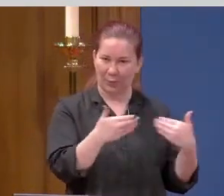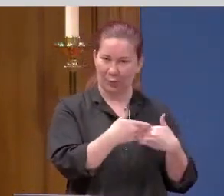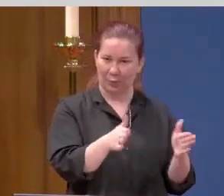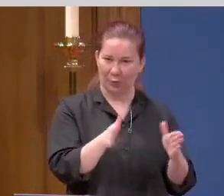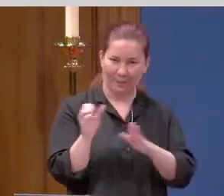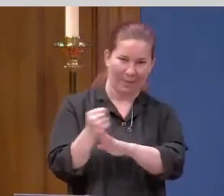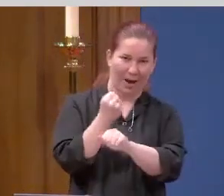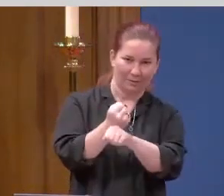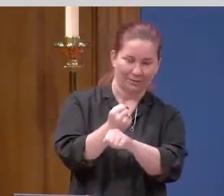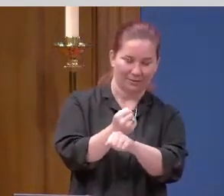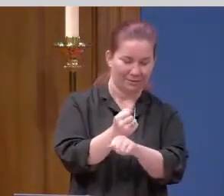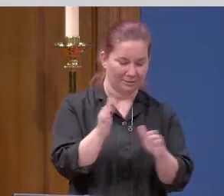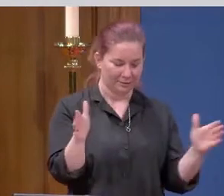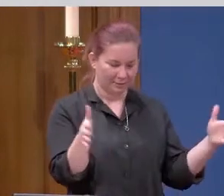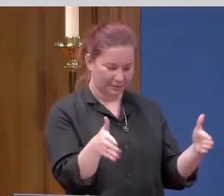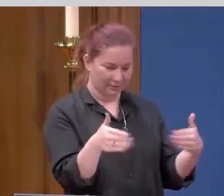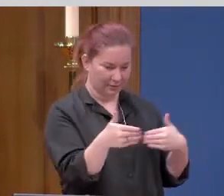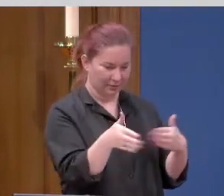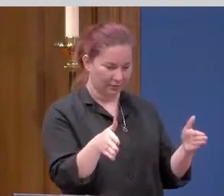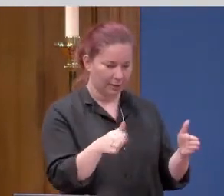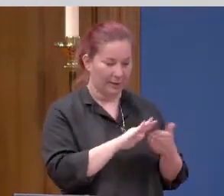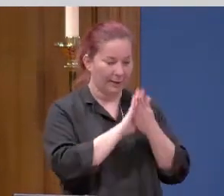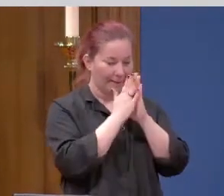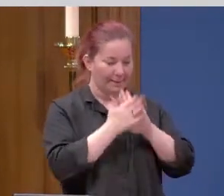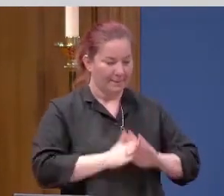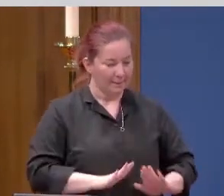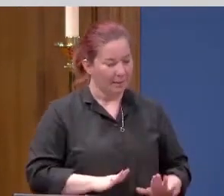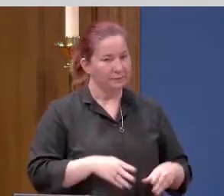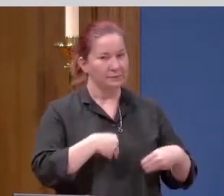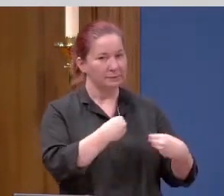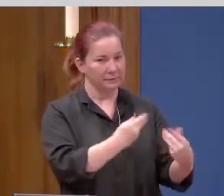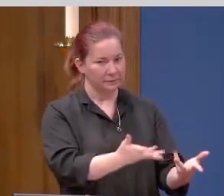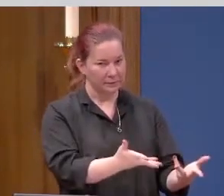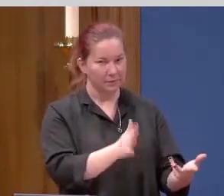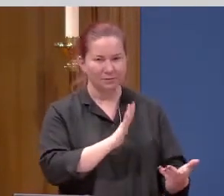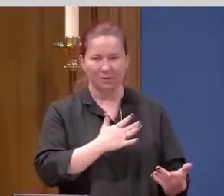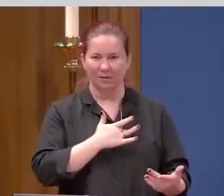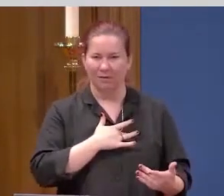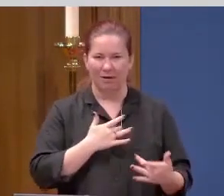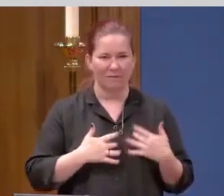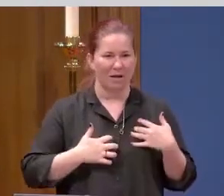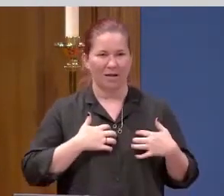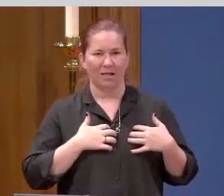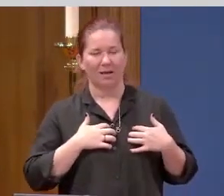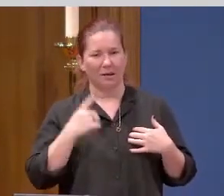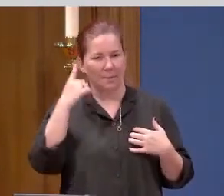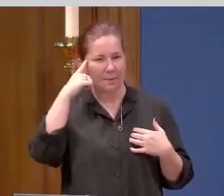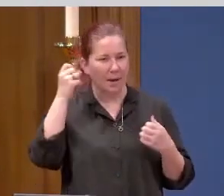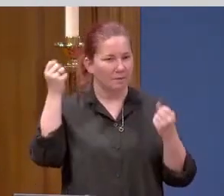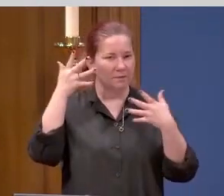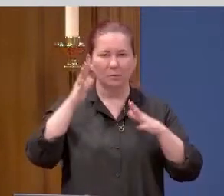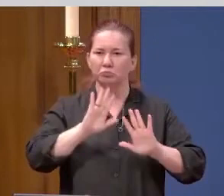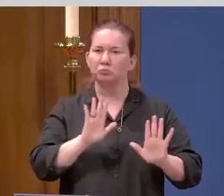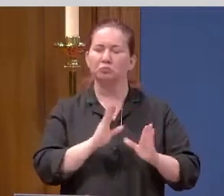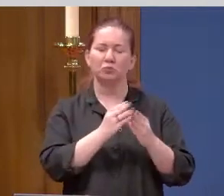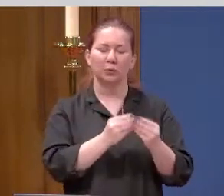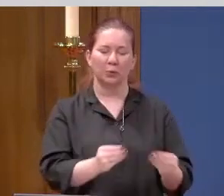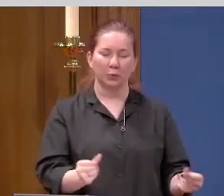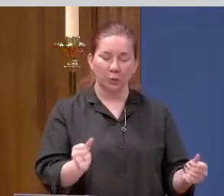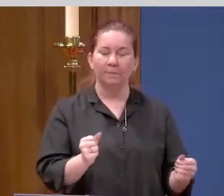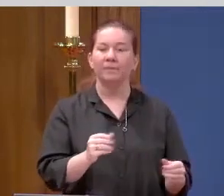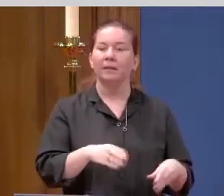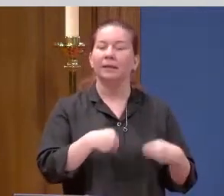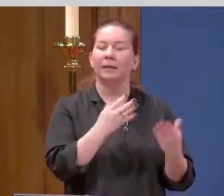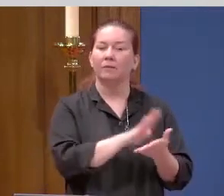He gives them peace so that their hearts don't need to be troubled, so that their minds don't need to be afraid. And he gives them the Holy